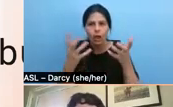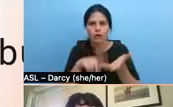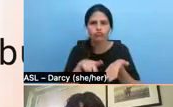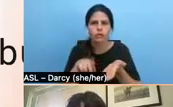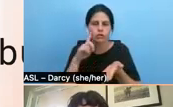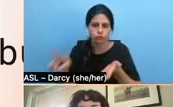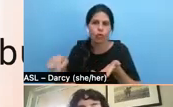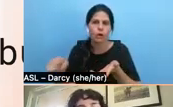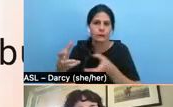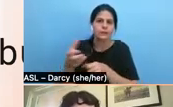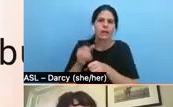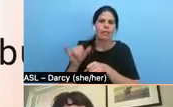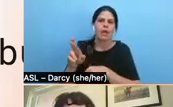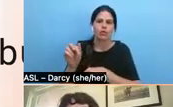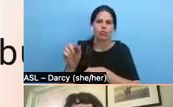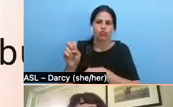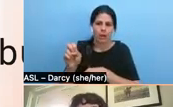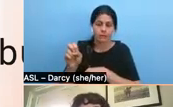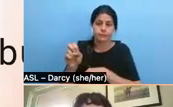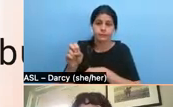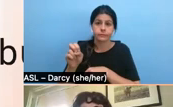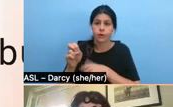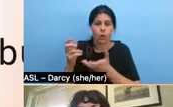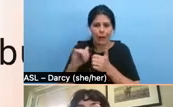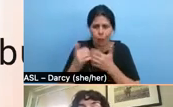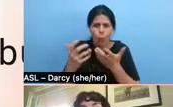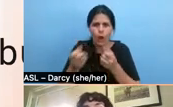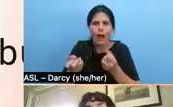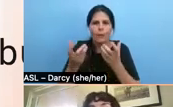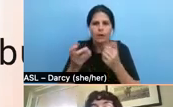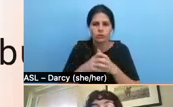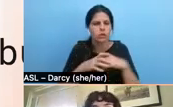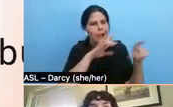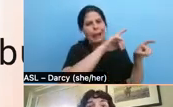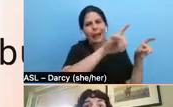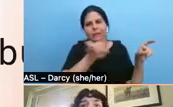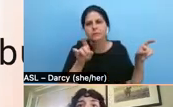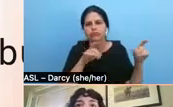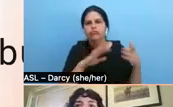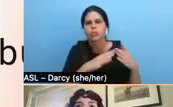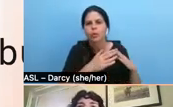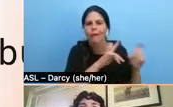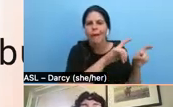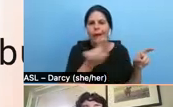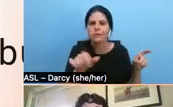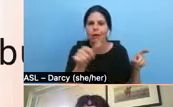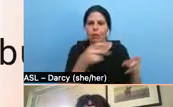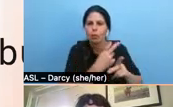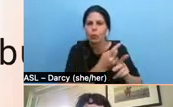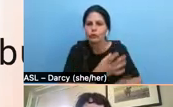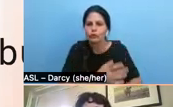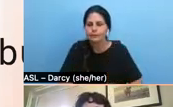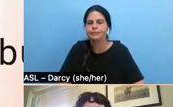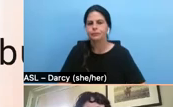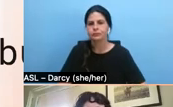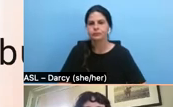those rates, um, by asking, uh, the community and producers that, you know, um, you know, I